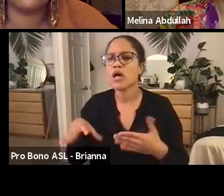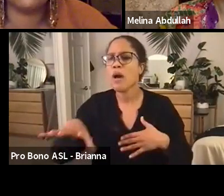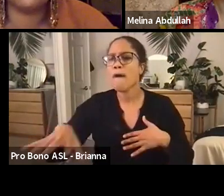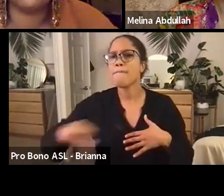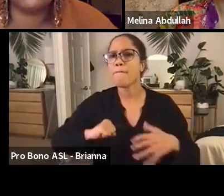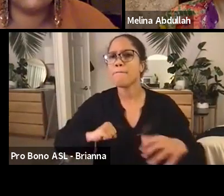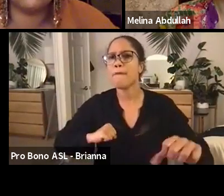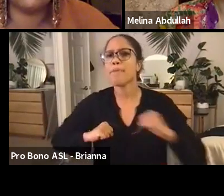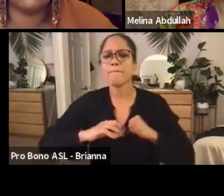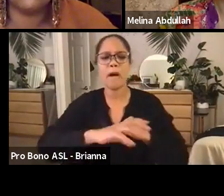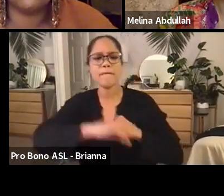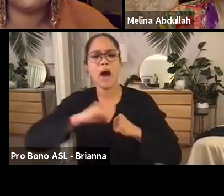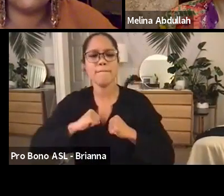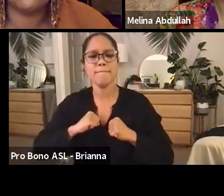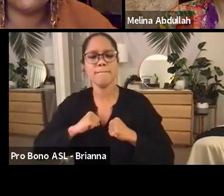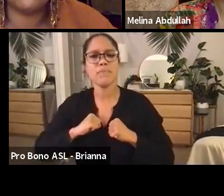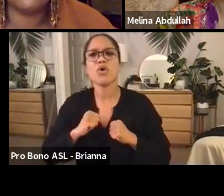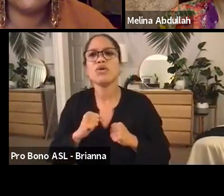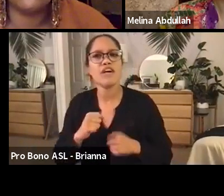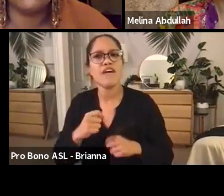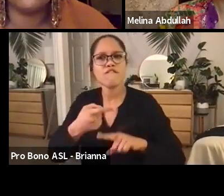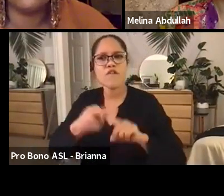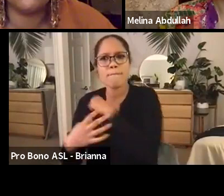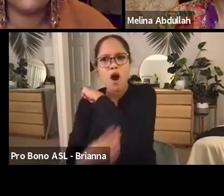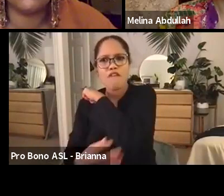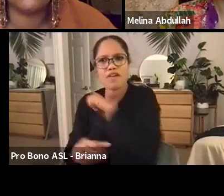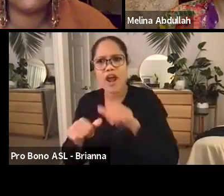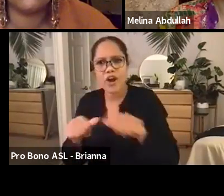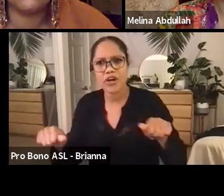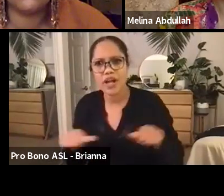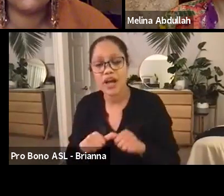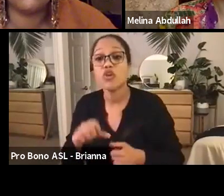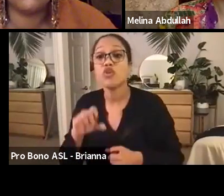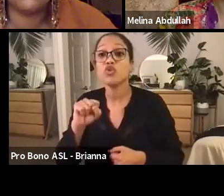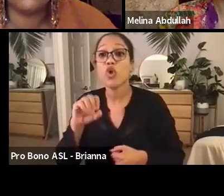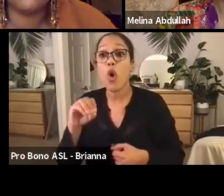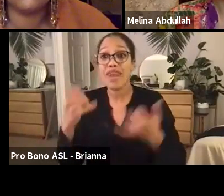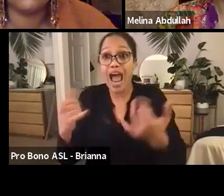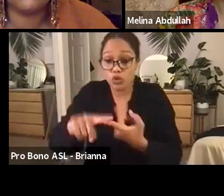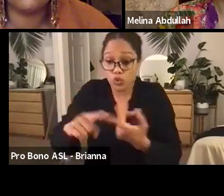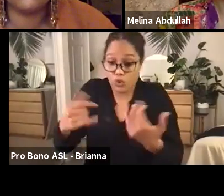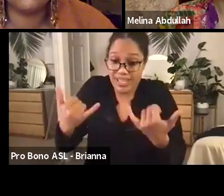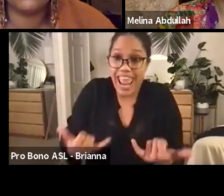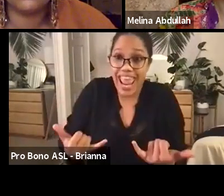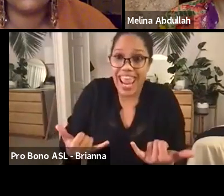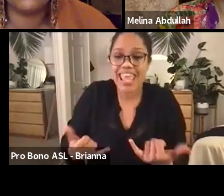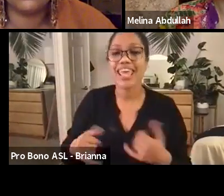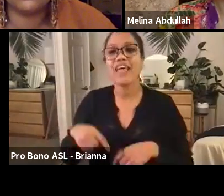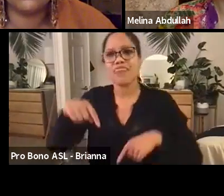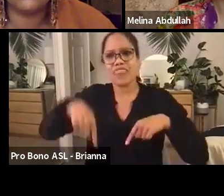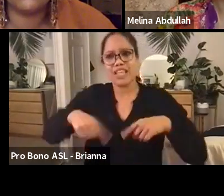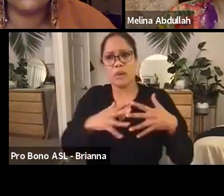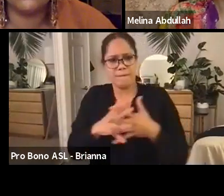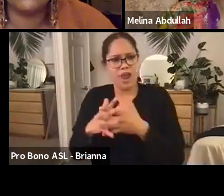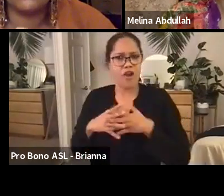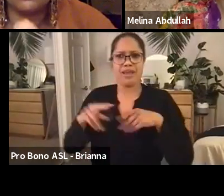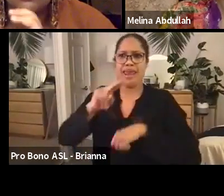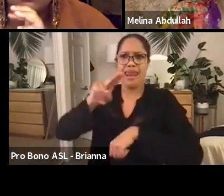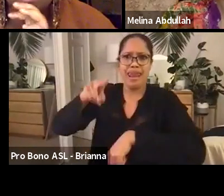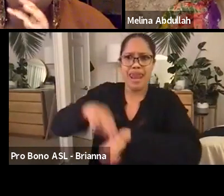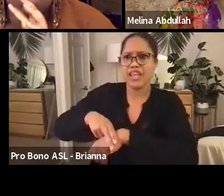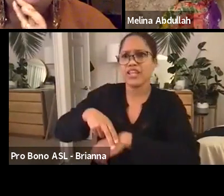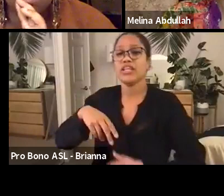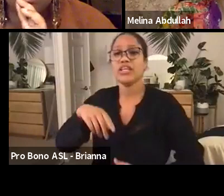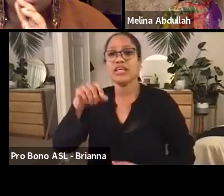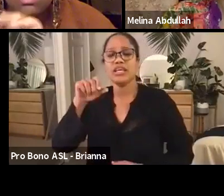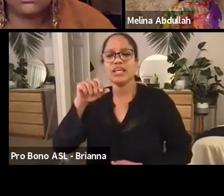of poverty into opportunity. And so fast forwarding to where we are today, we cannot as a nation expect for poverty to just